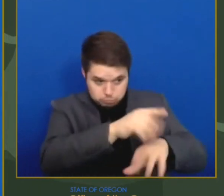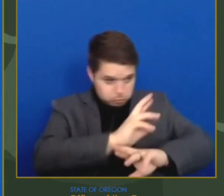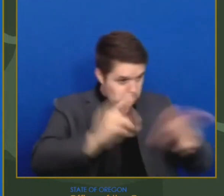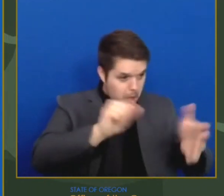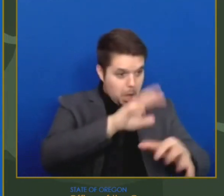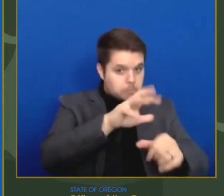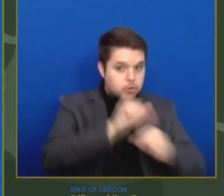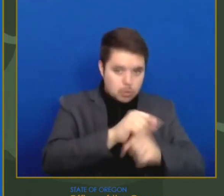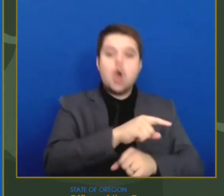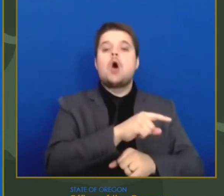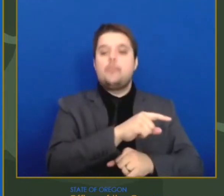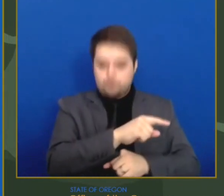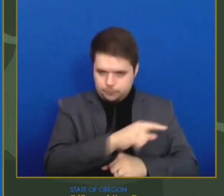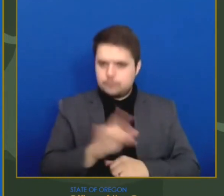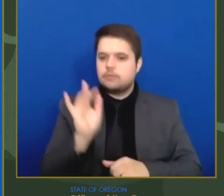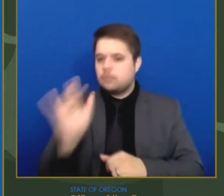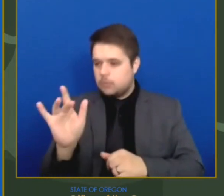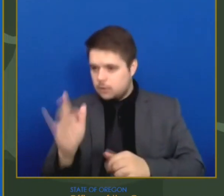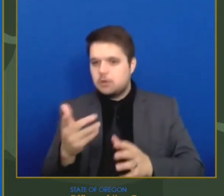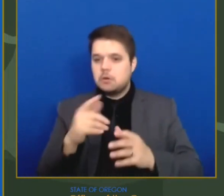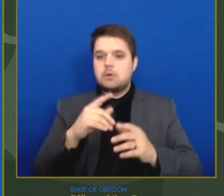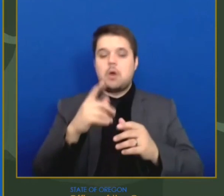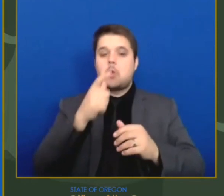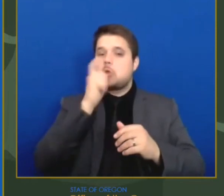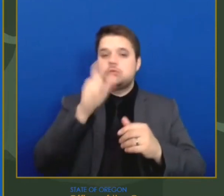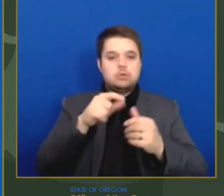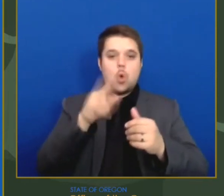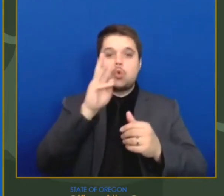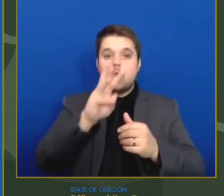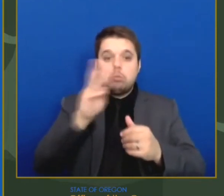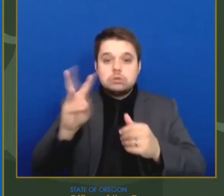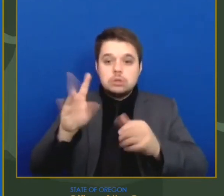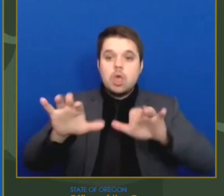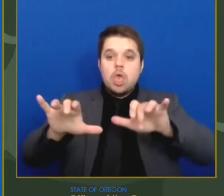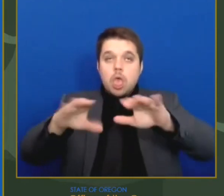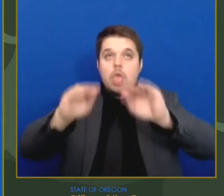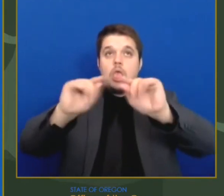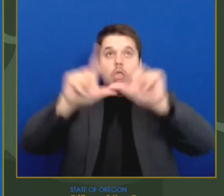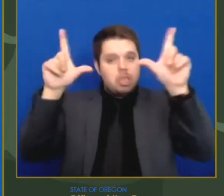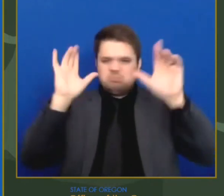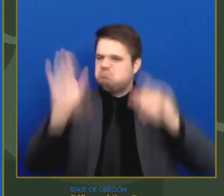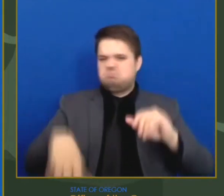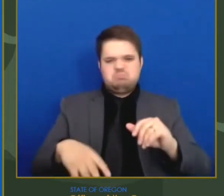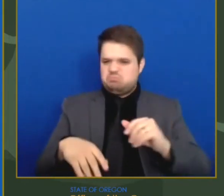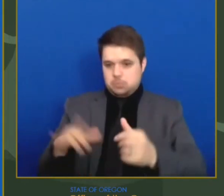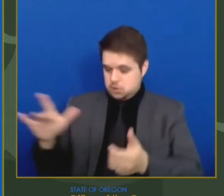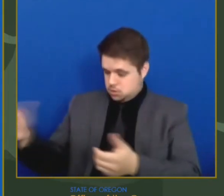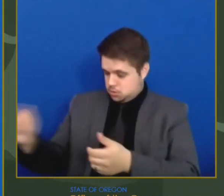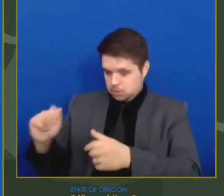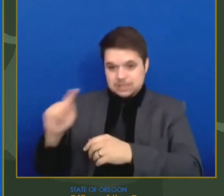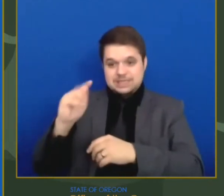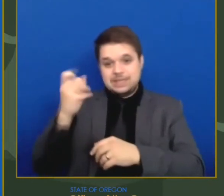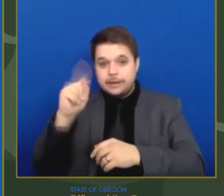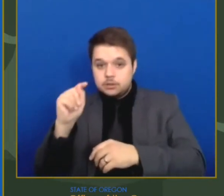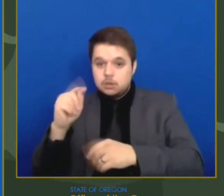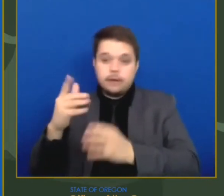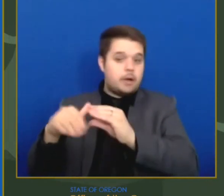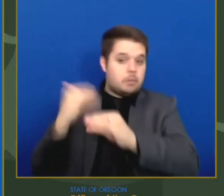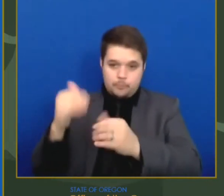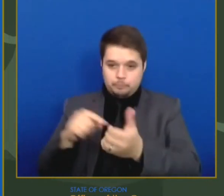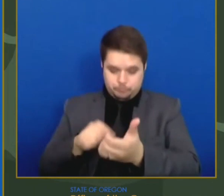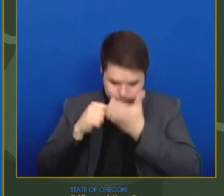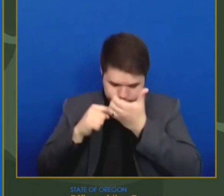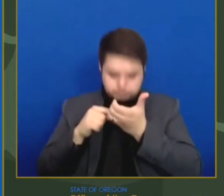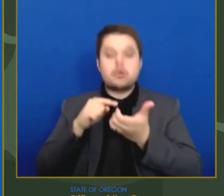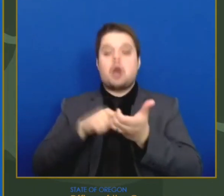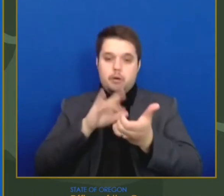at a certain day or time. Instead, seniors will receive an email with a personalized link that lets them schedule a date and time convenient for them.